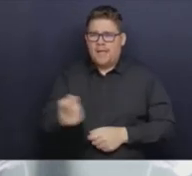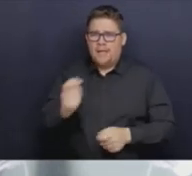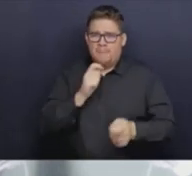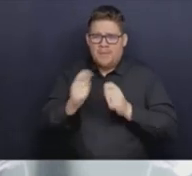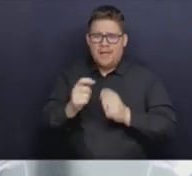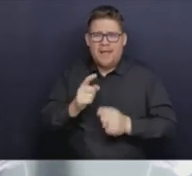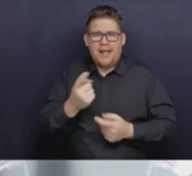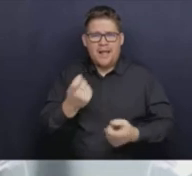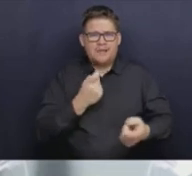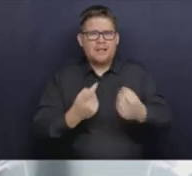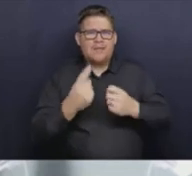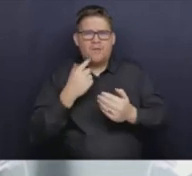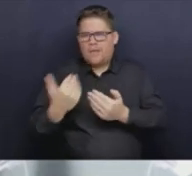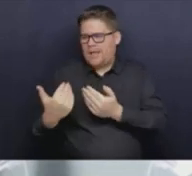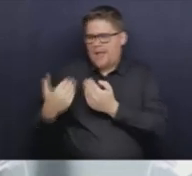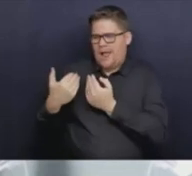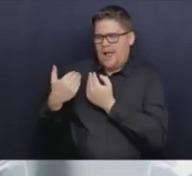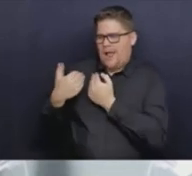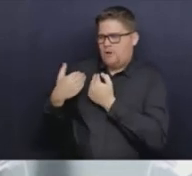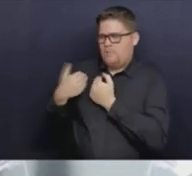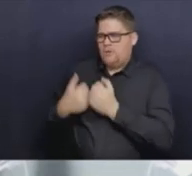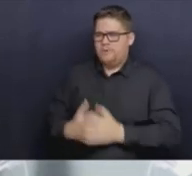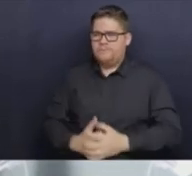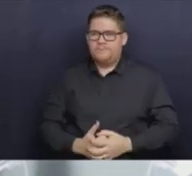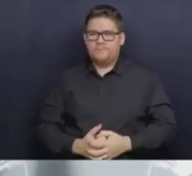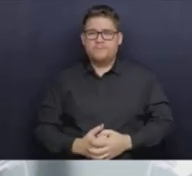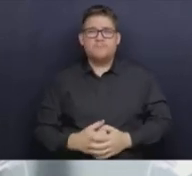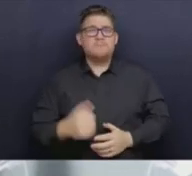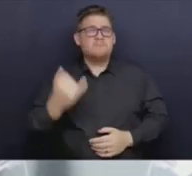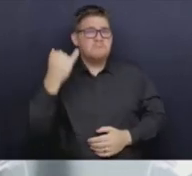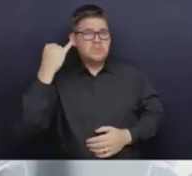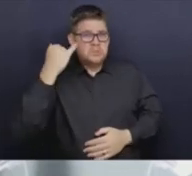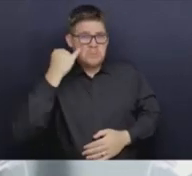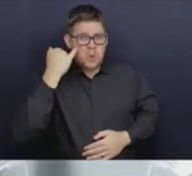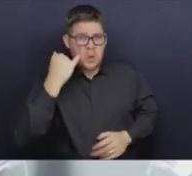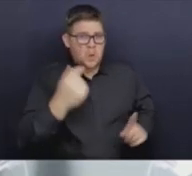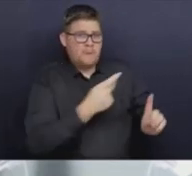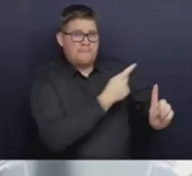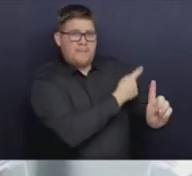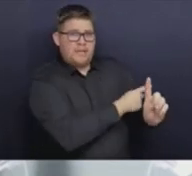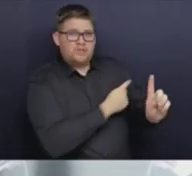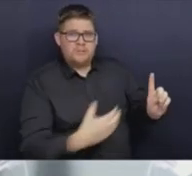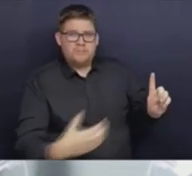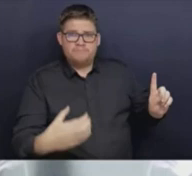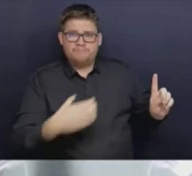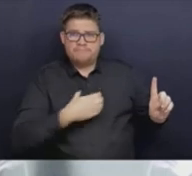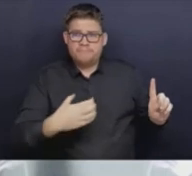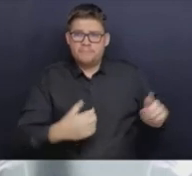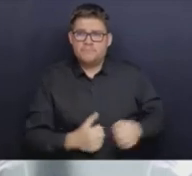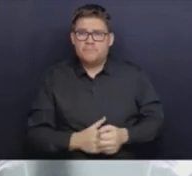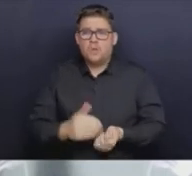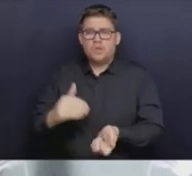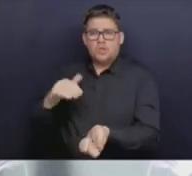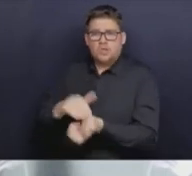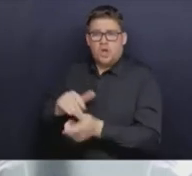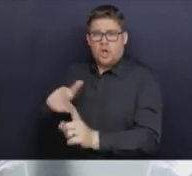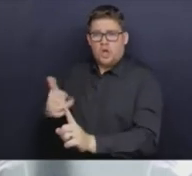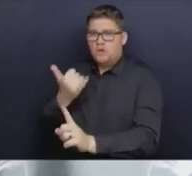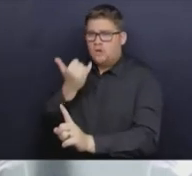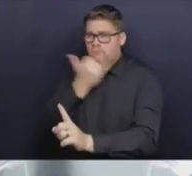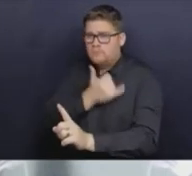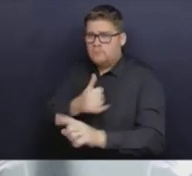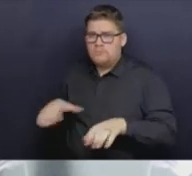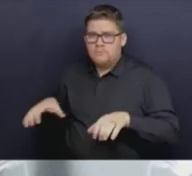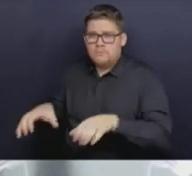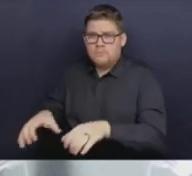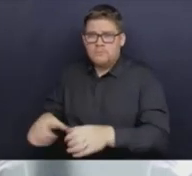when there are complaints made, but when there are findings of misconduct, that those findings of misconduct be published. And that is a reasonable